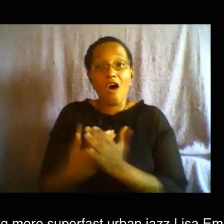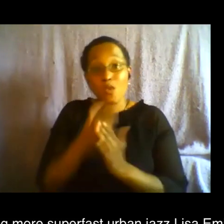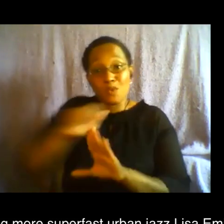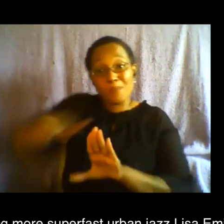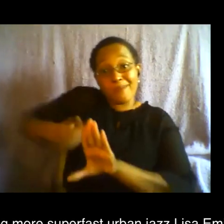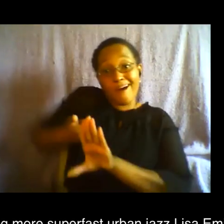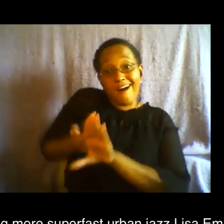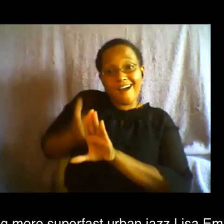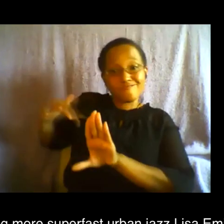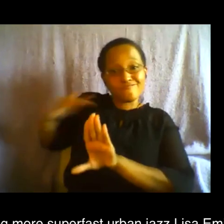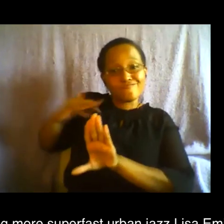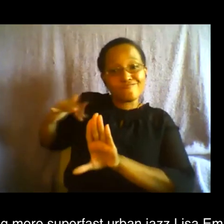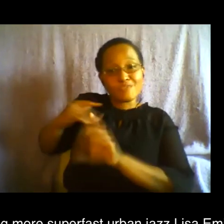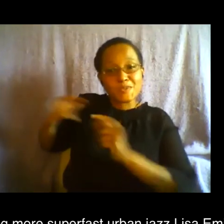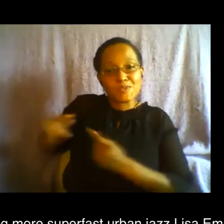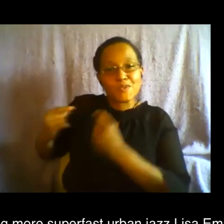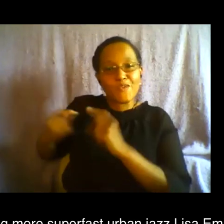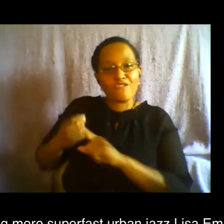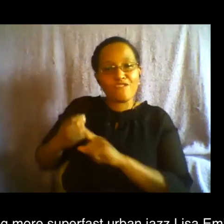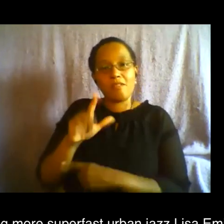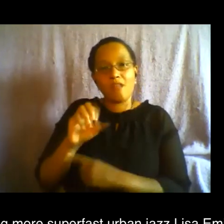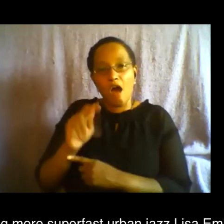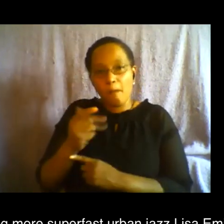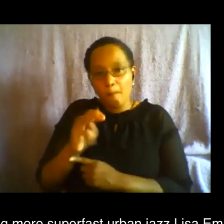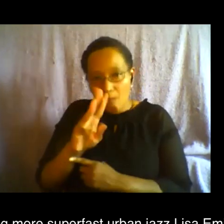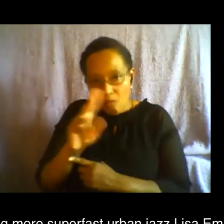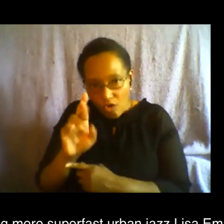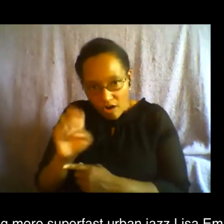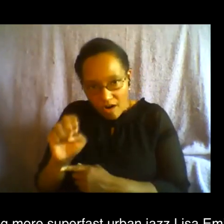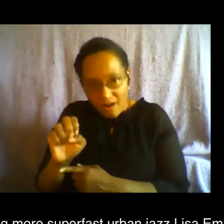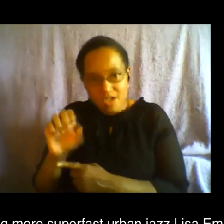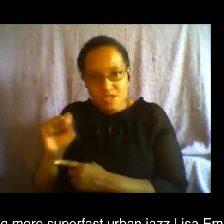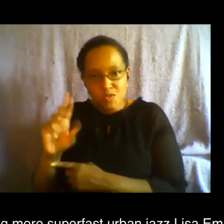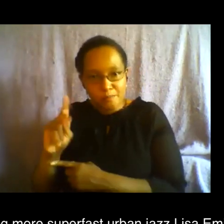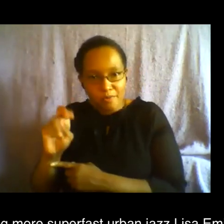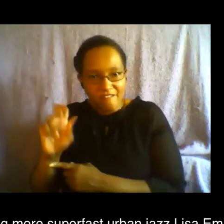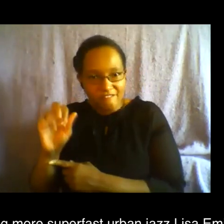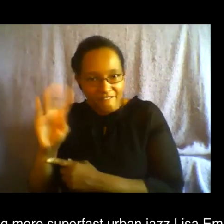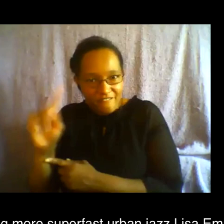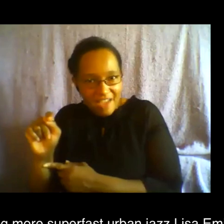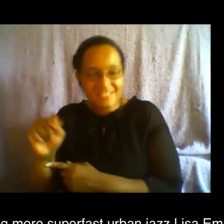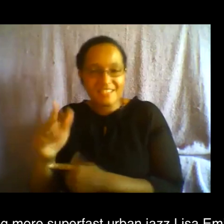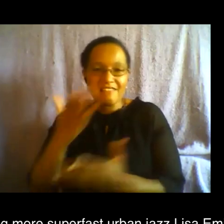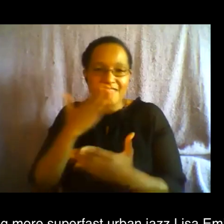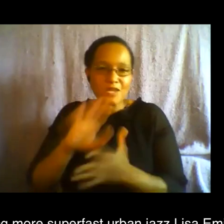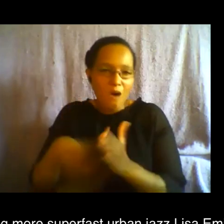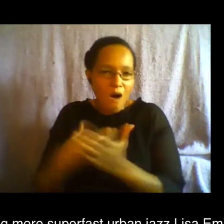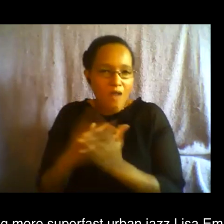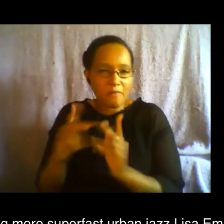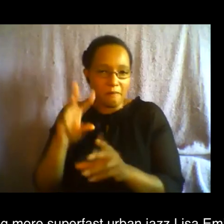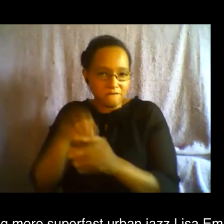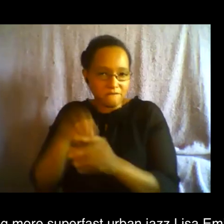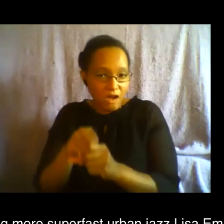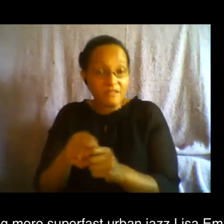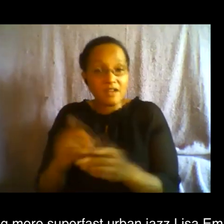at longmore superfest urban jazz lisa emily zana and reagan thank you so much we look forward to